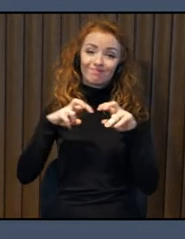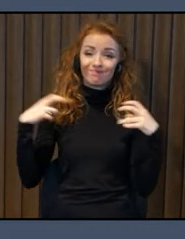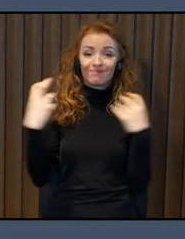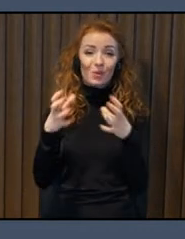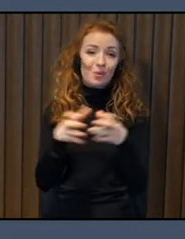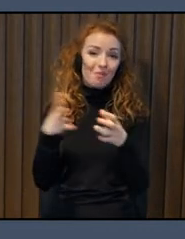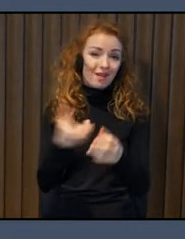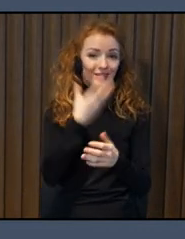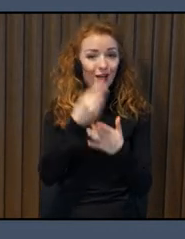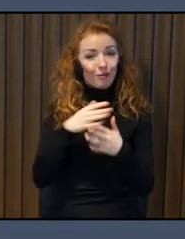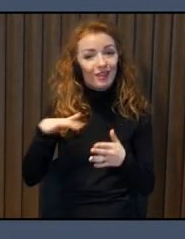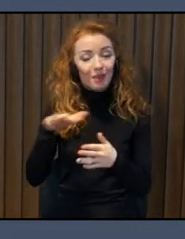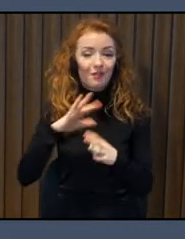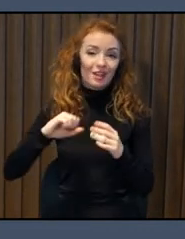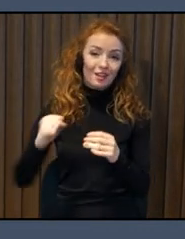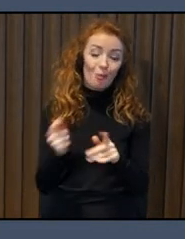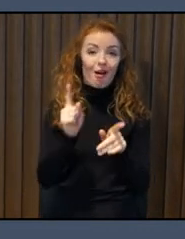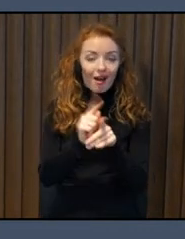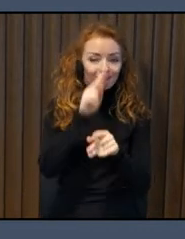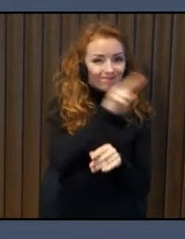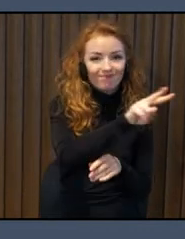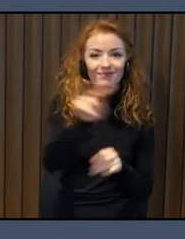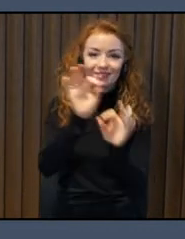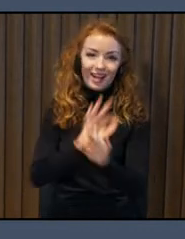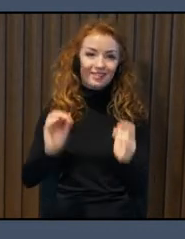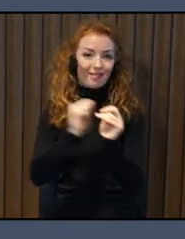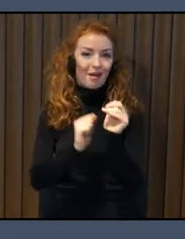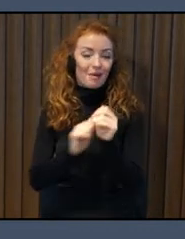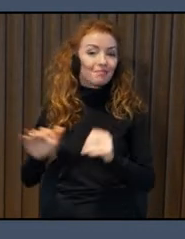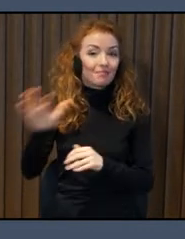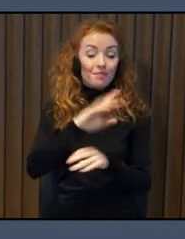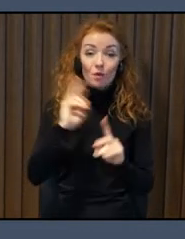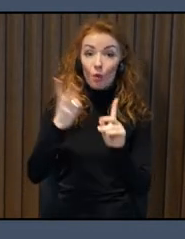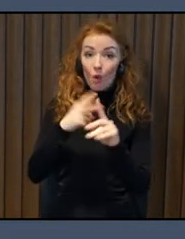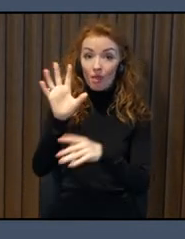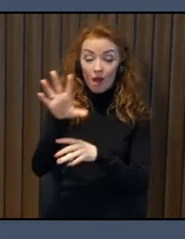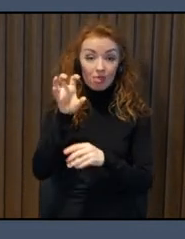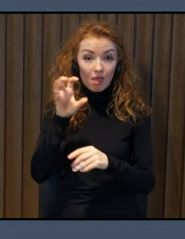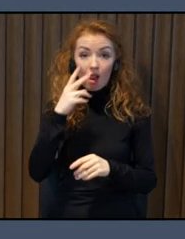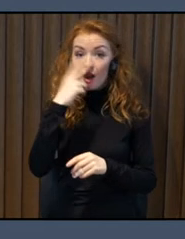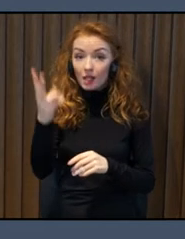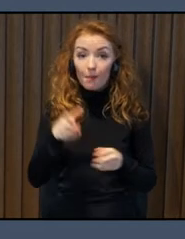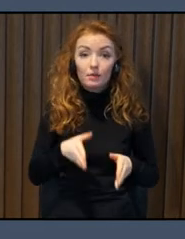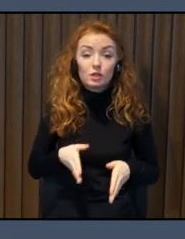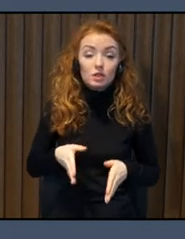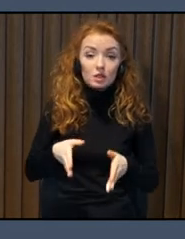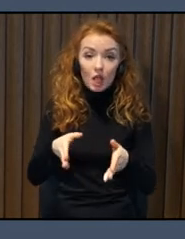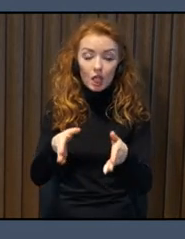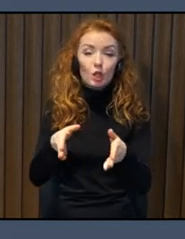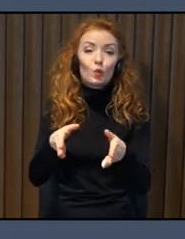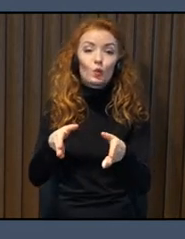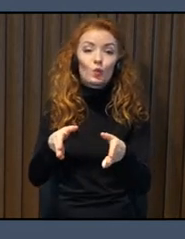And the second image shows a path that has been built out on a popular peatland destination here in Yönköping,